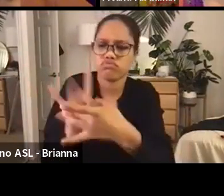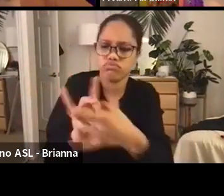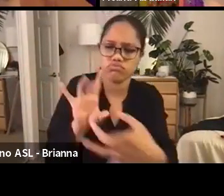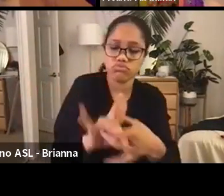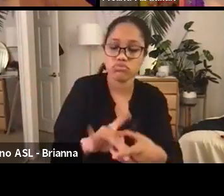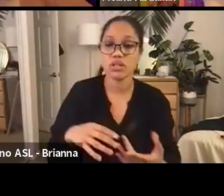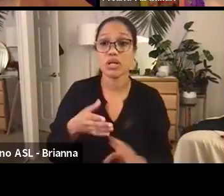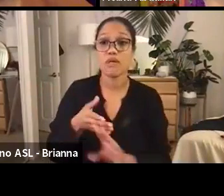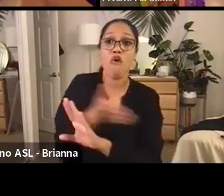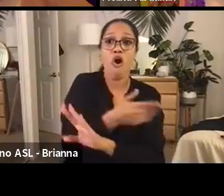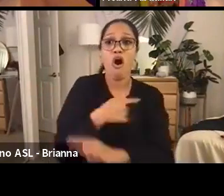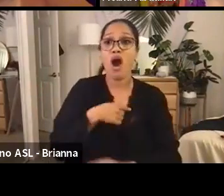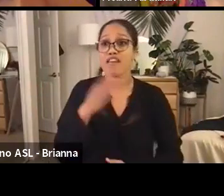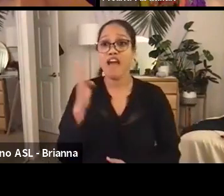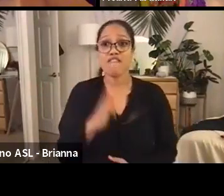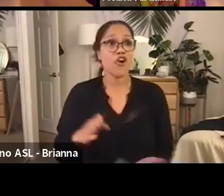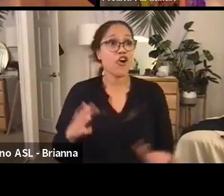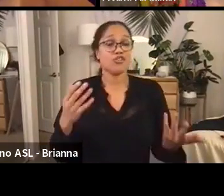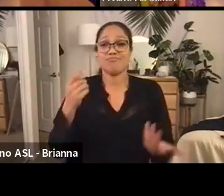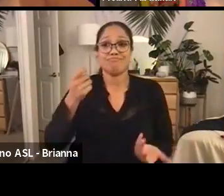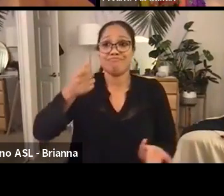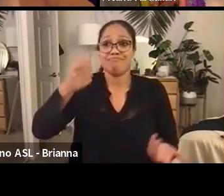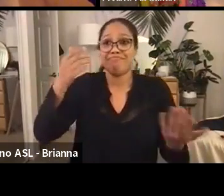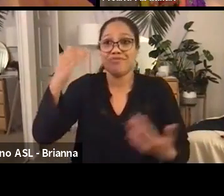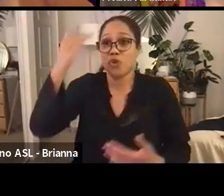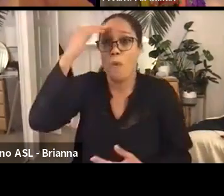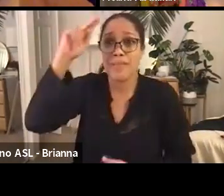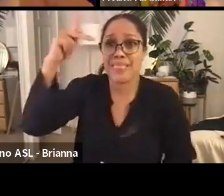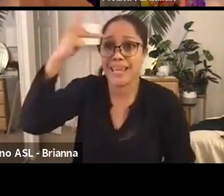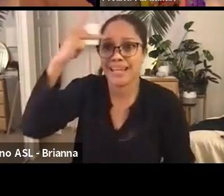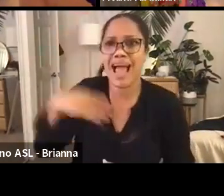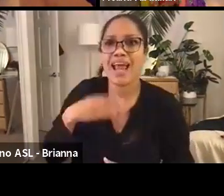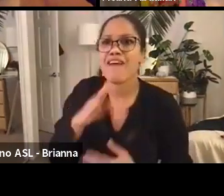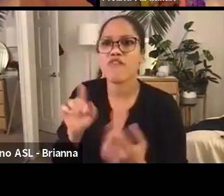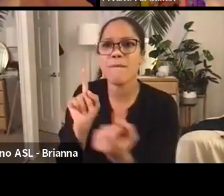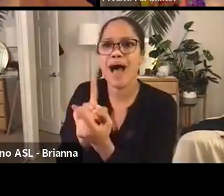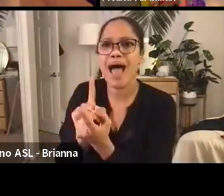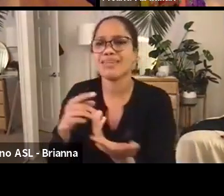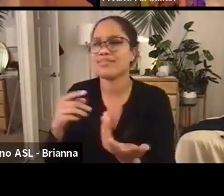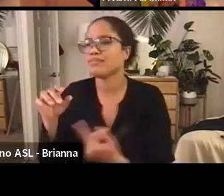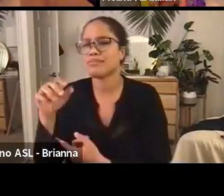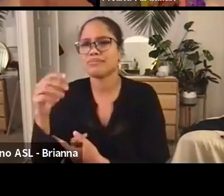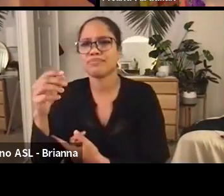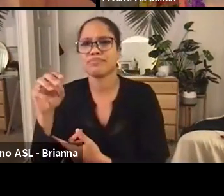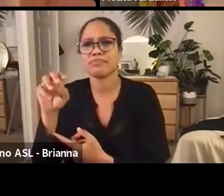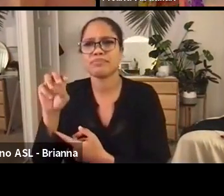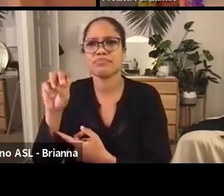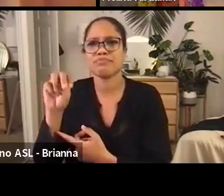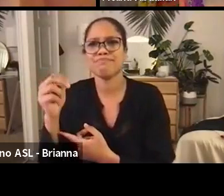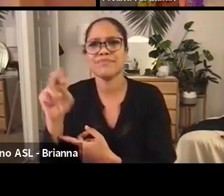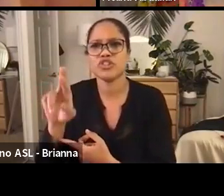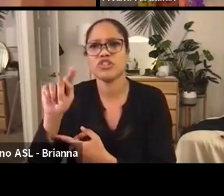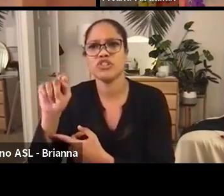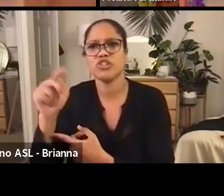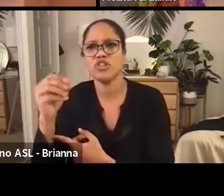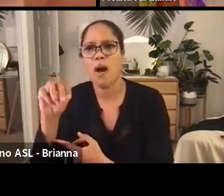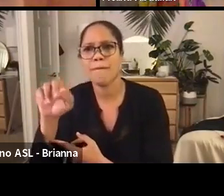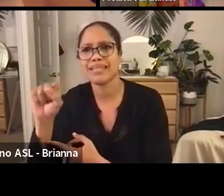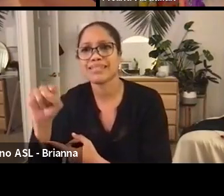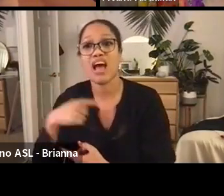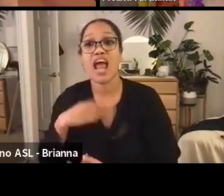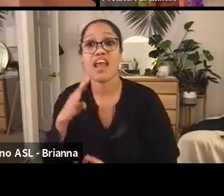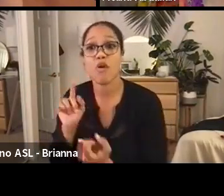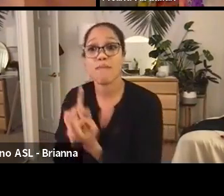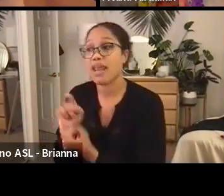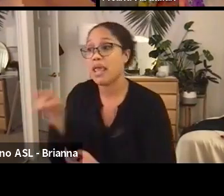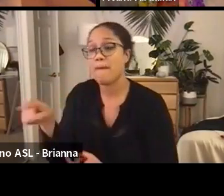political. I didn't, I did not know Mark Ridley Thomas. People thought that he, he plucked me from some special place in heaven. Um, I did not know him. I